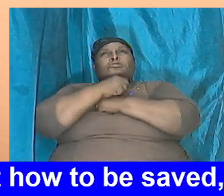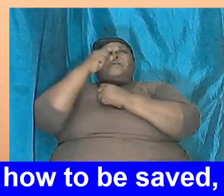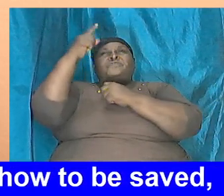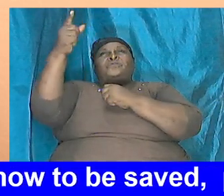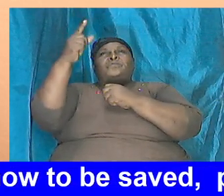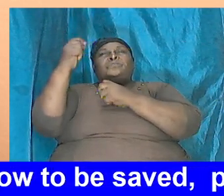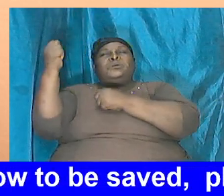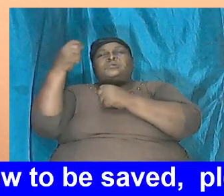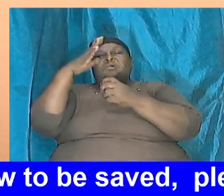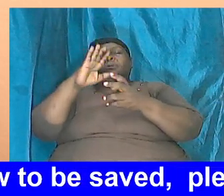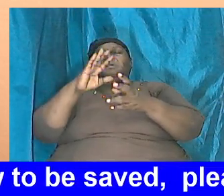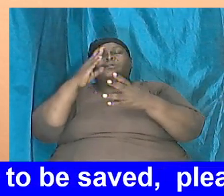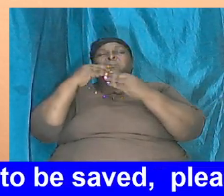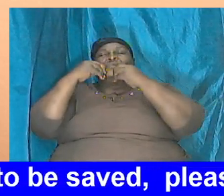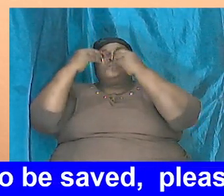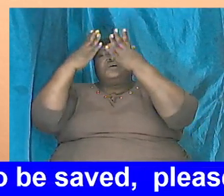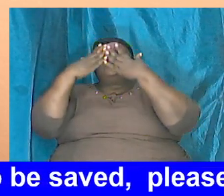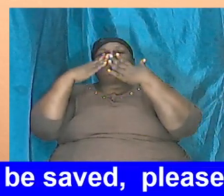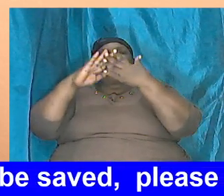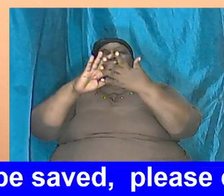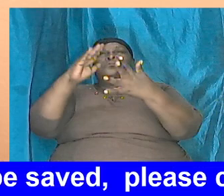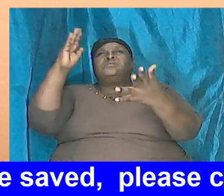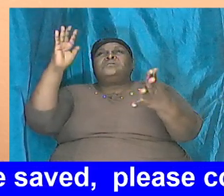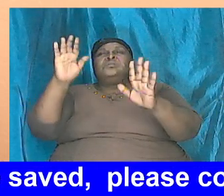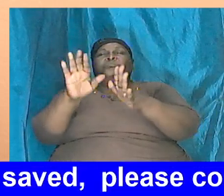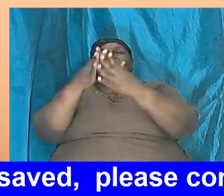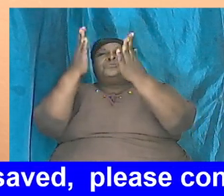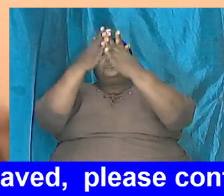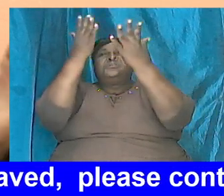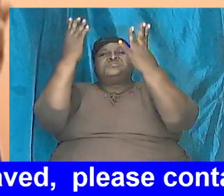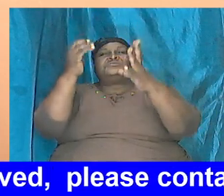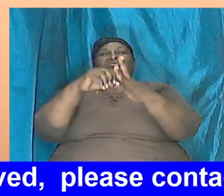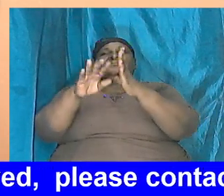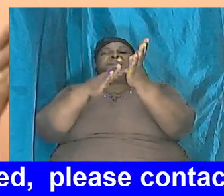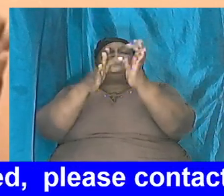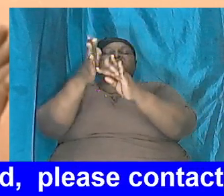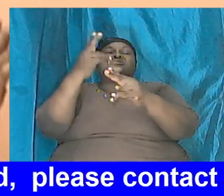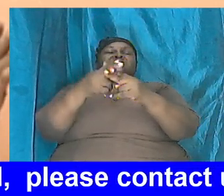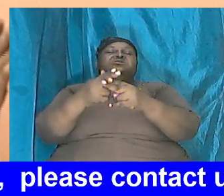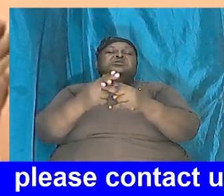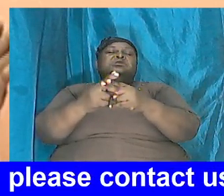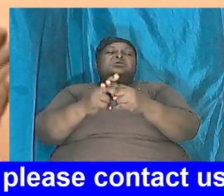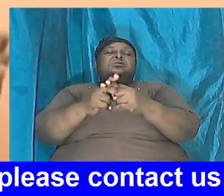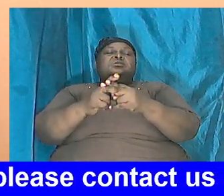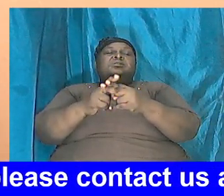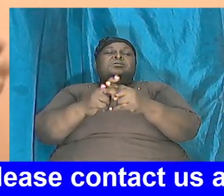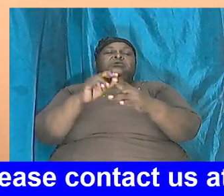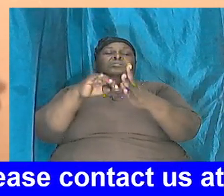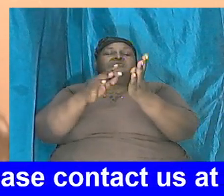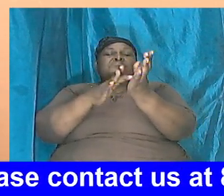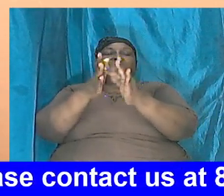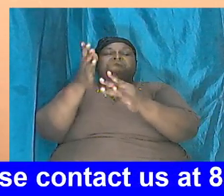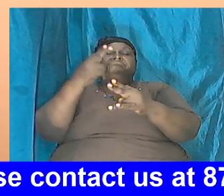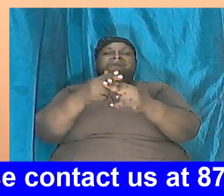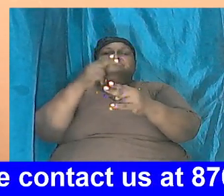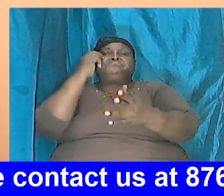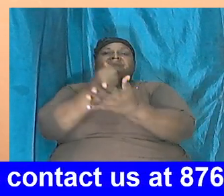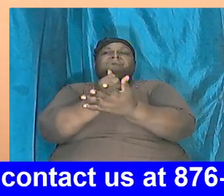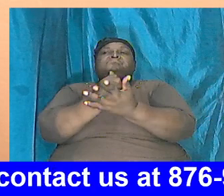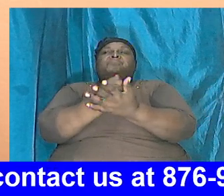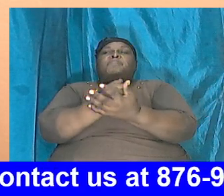God we give you thanks we give you glory we give you praise in Jesus name in Jesus name